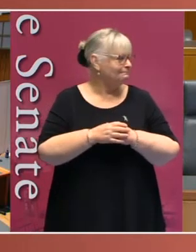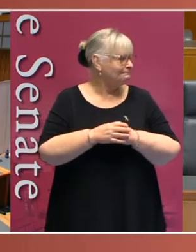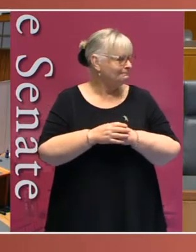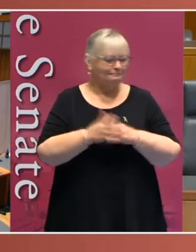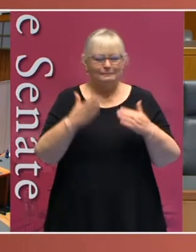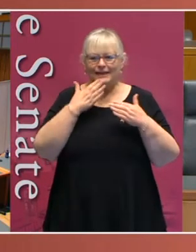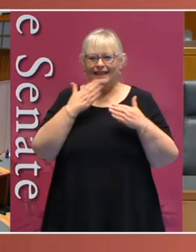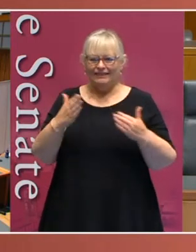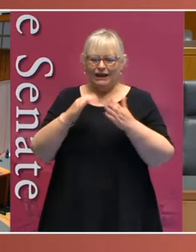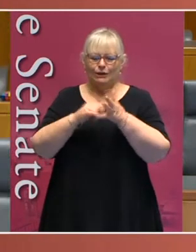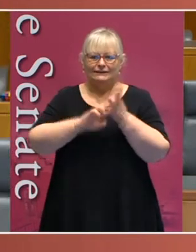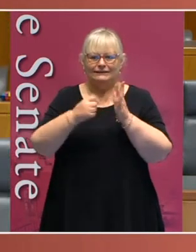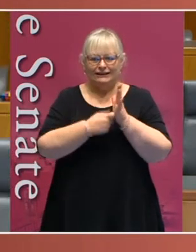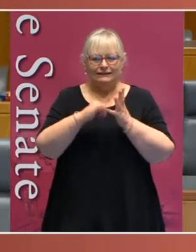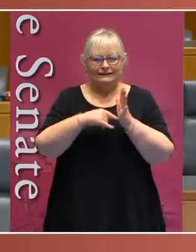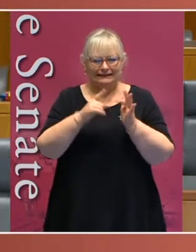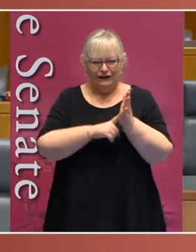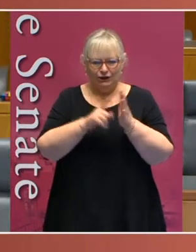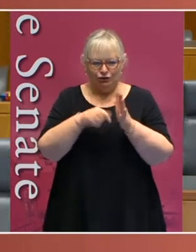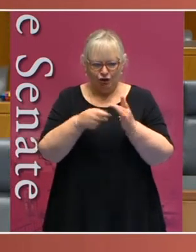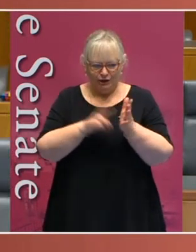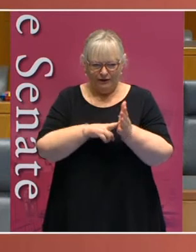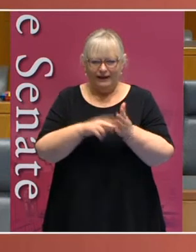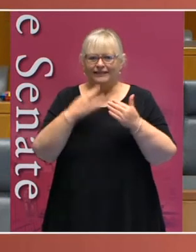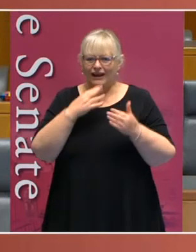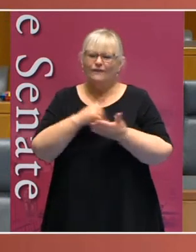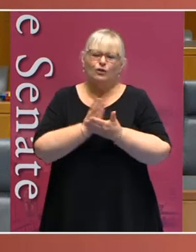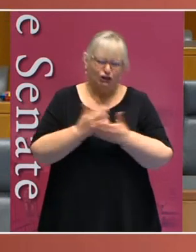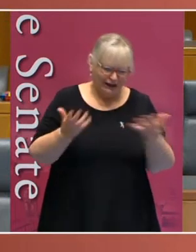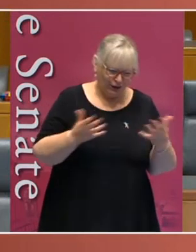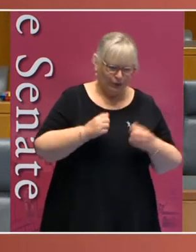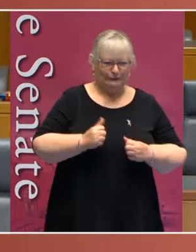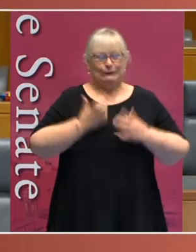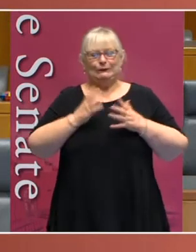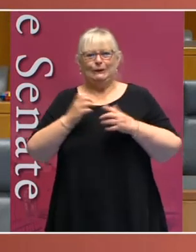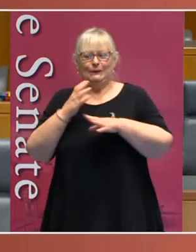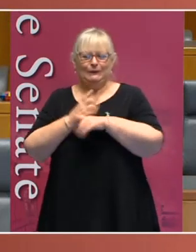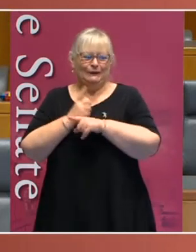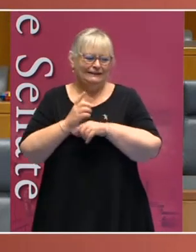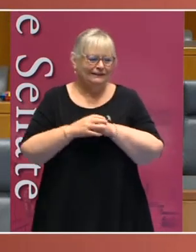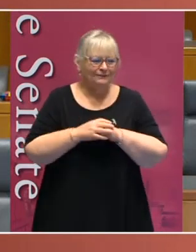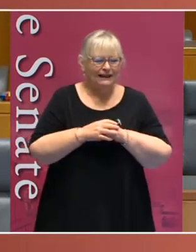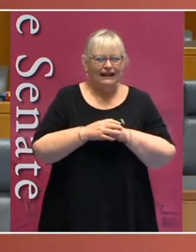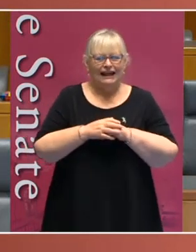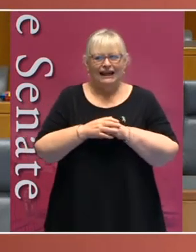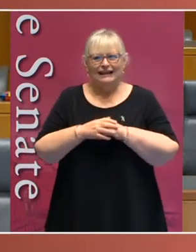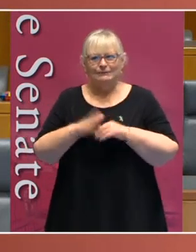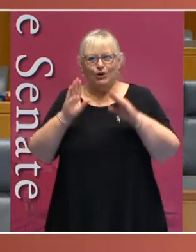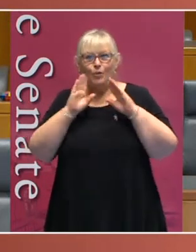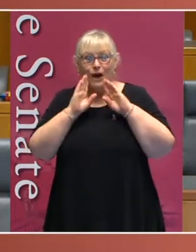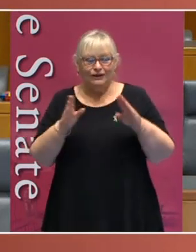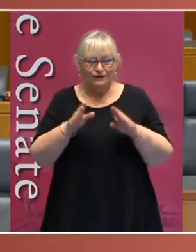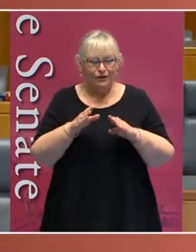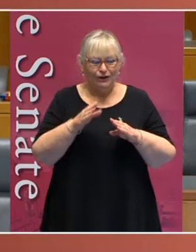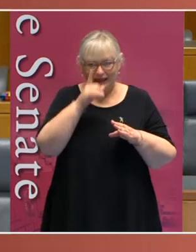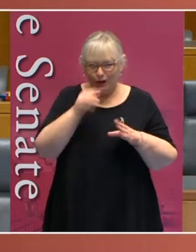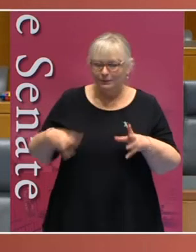Thank you Senator Steeljohn for sharing your perspective with us and for your inspirational words. It's been great that you've been able to